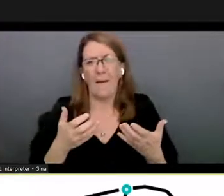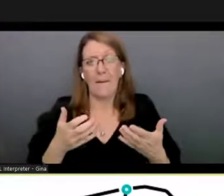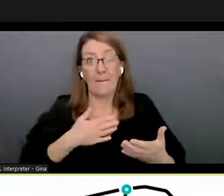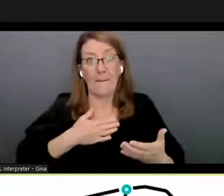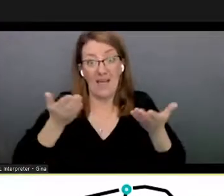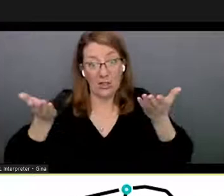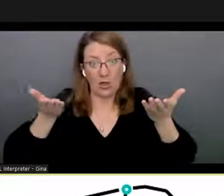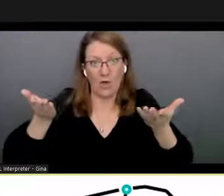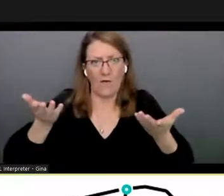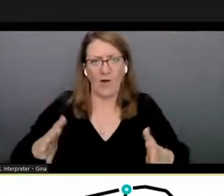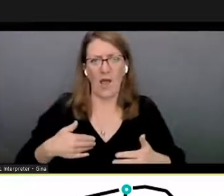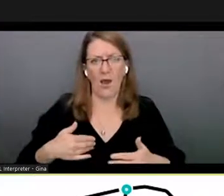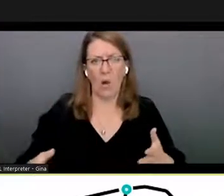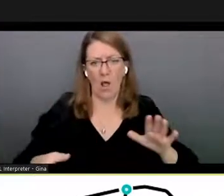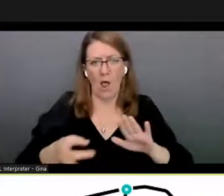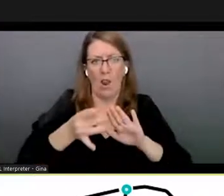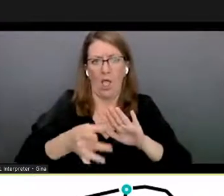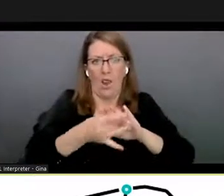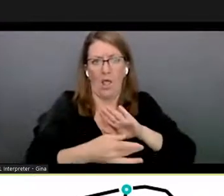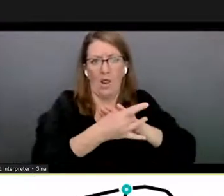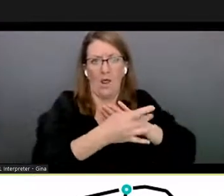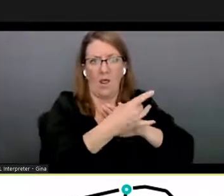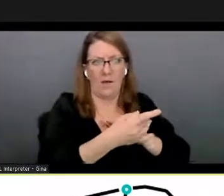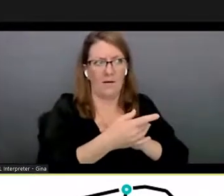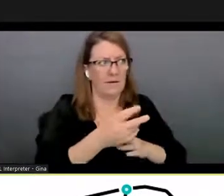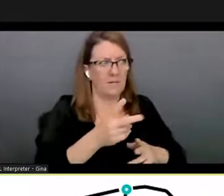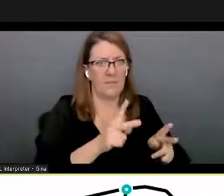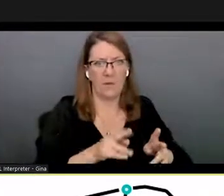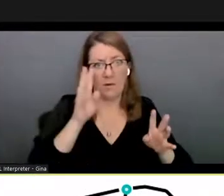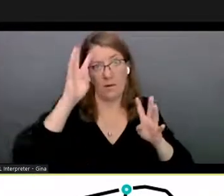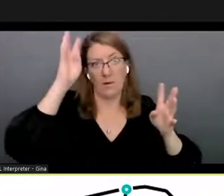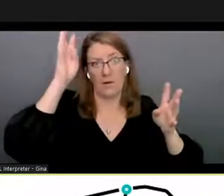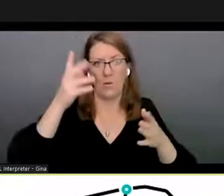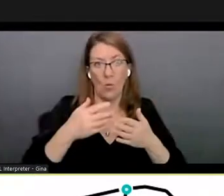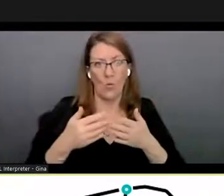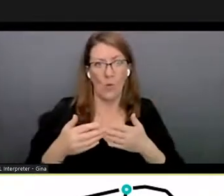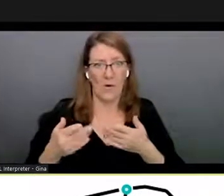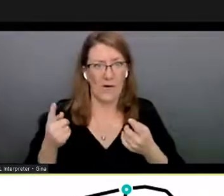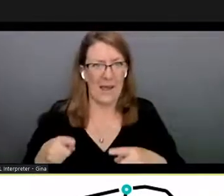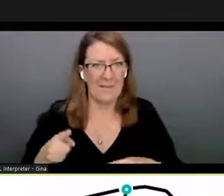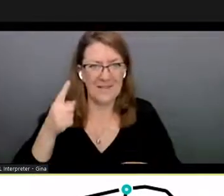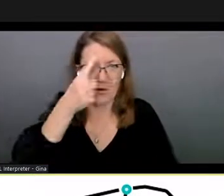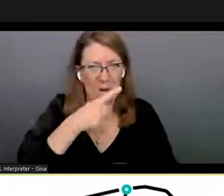you know in business pictures you know like uh whatever happens in hawaii stays in hawaii i don't want it on my servers